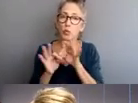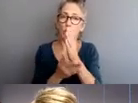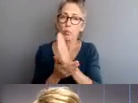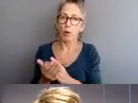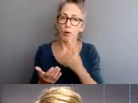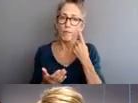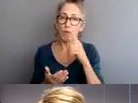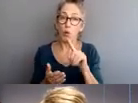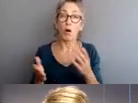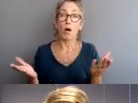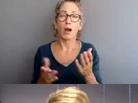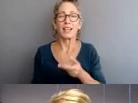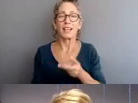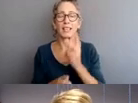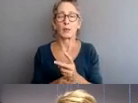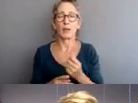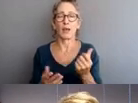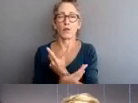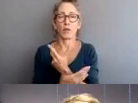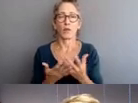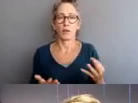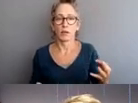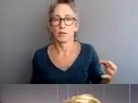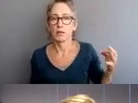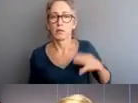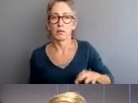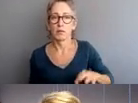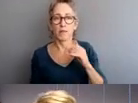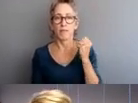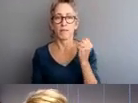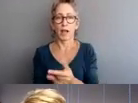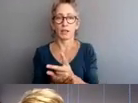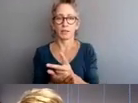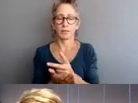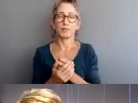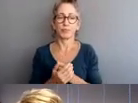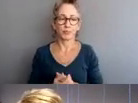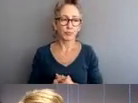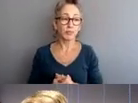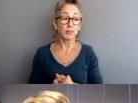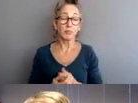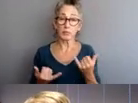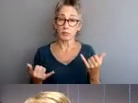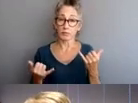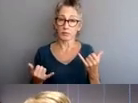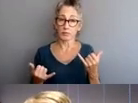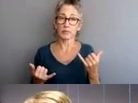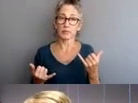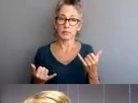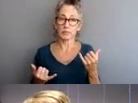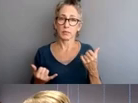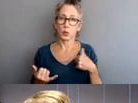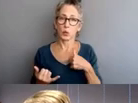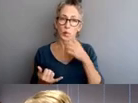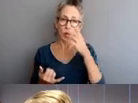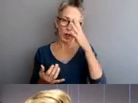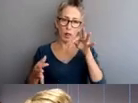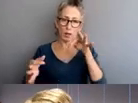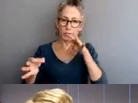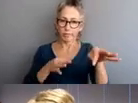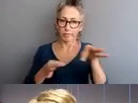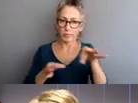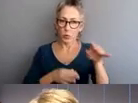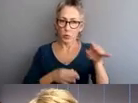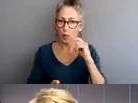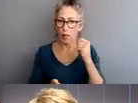legitimacy. We need your input. The material provided today should help you evaluate our revised